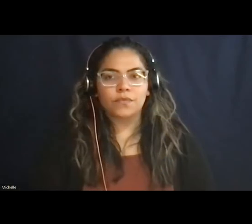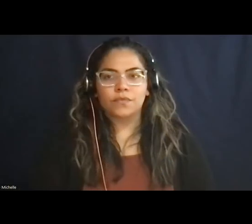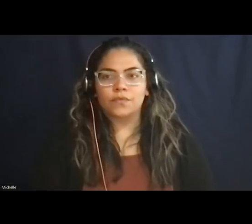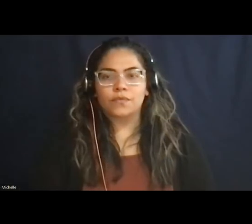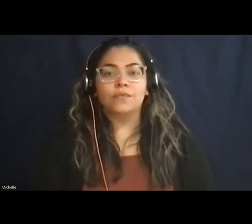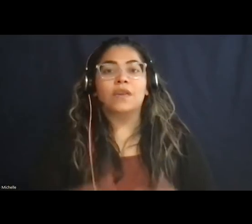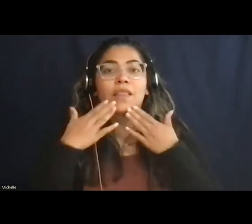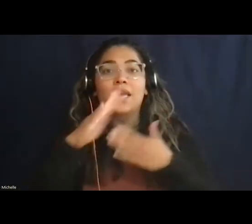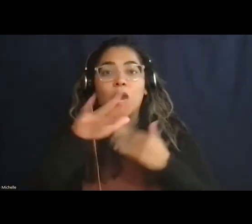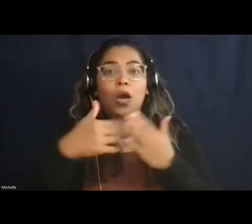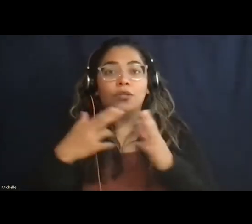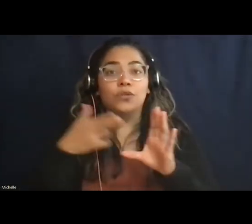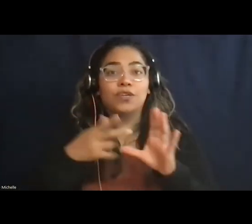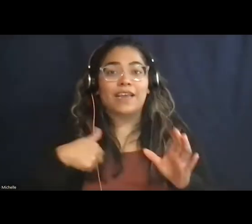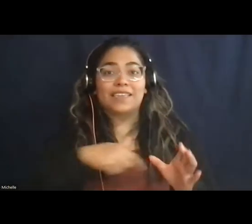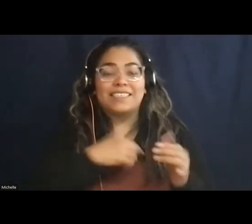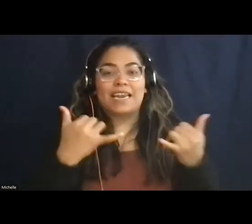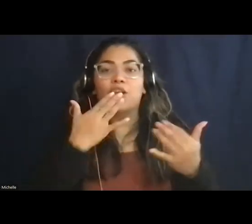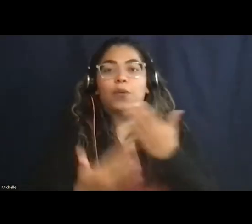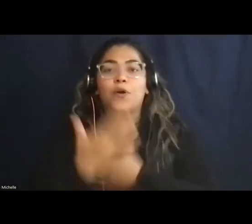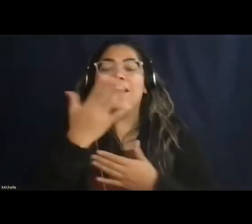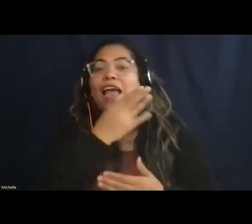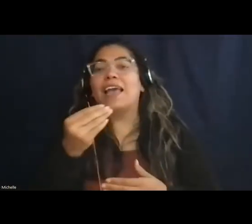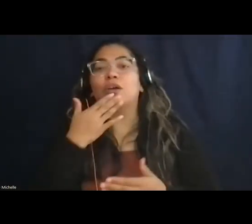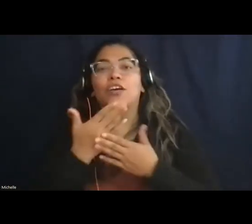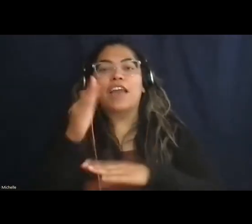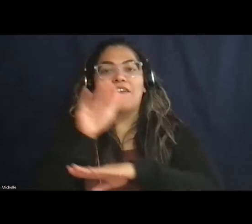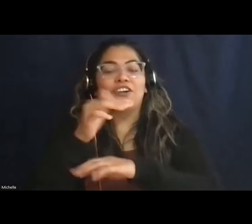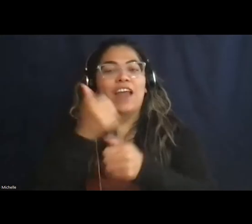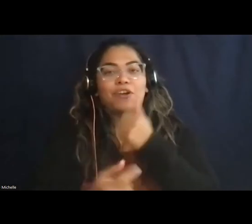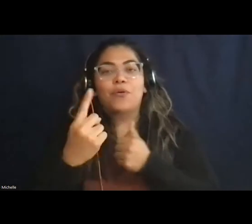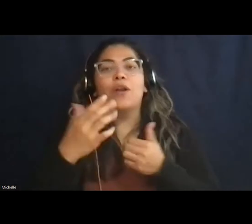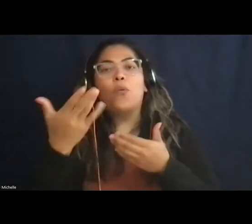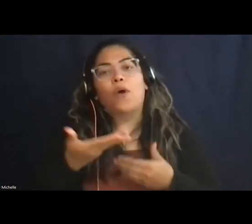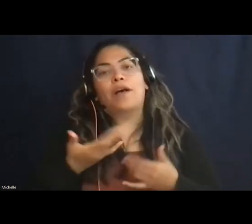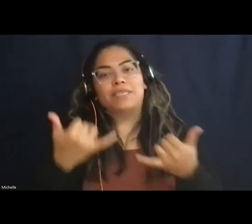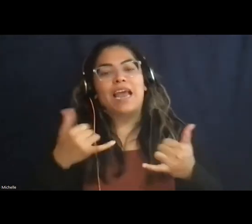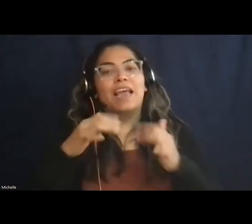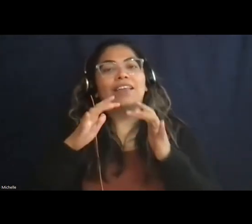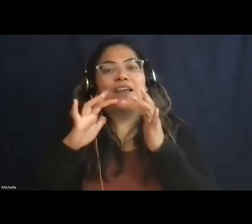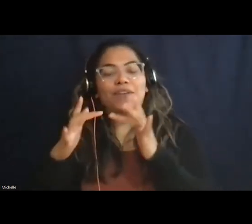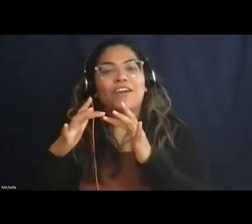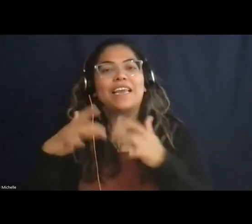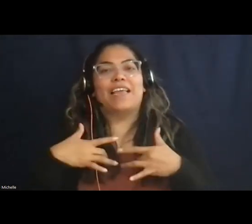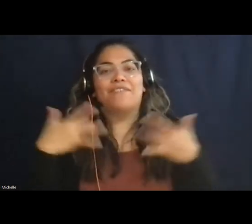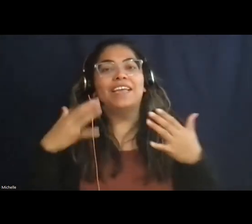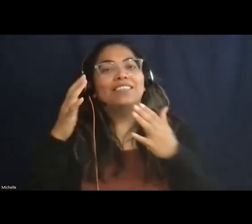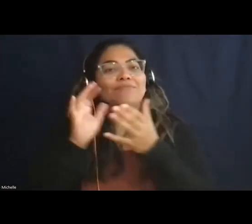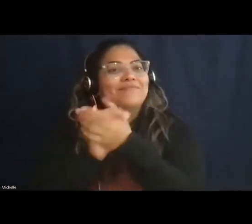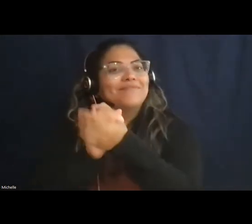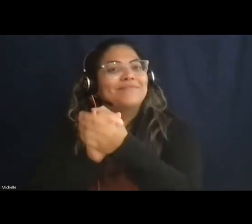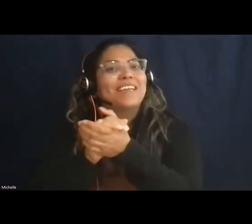Thank you all for joining us today. Good morning and good afternoon, everyone. Welcome to today's virtual event. Cheers to